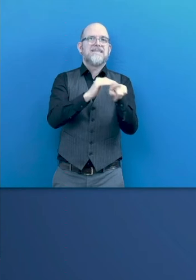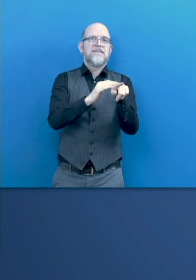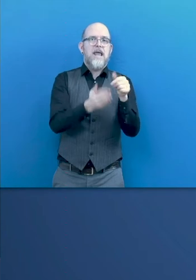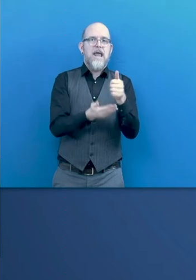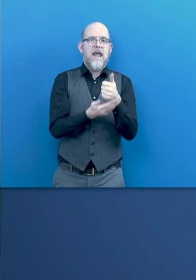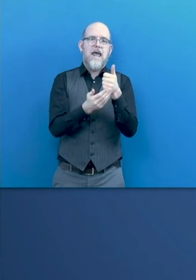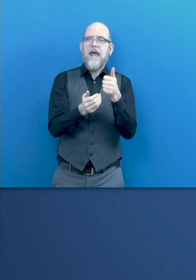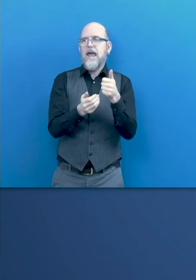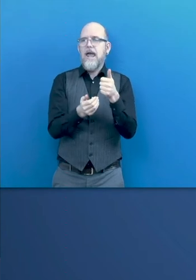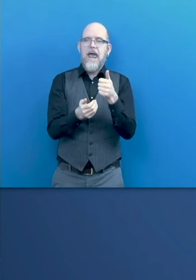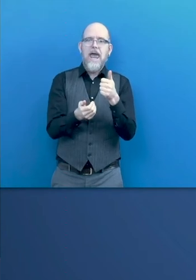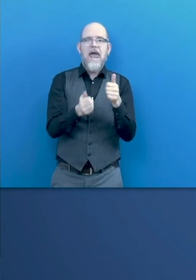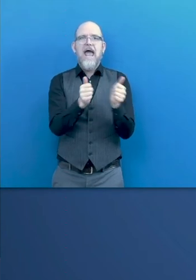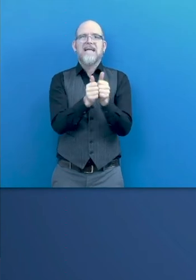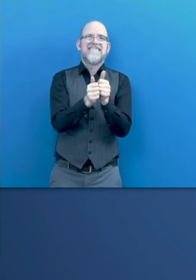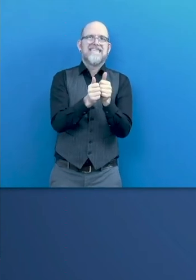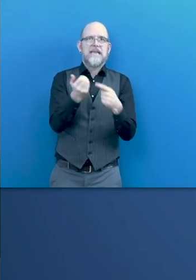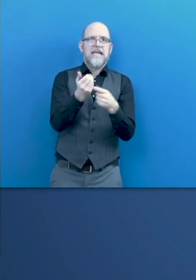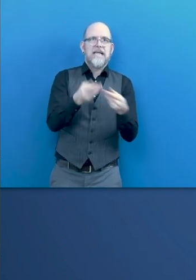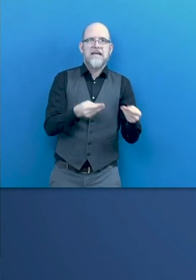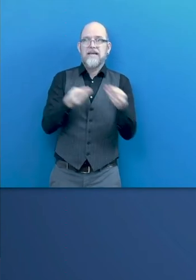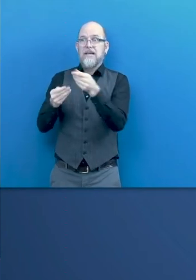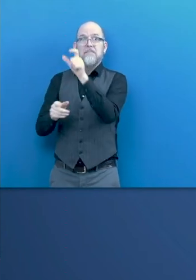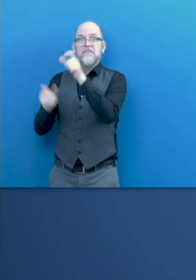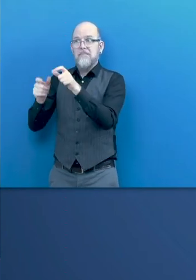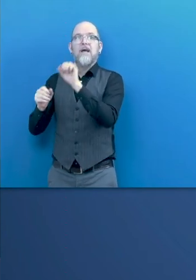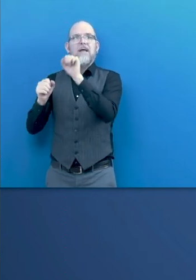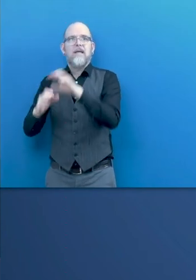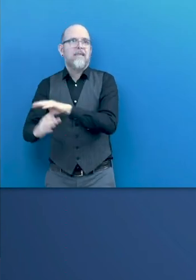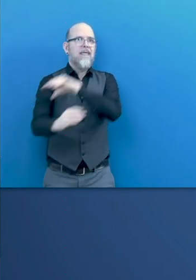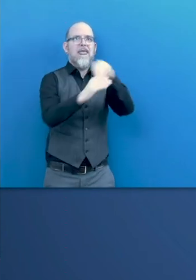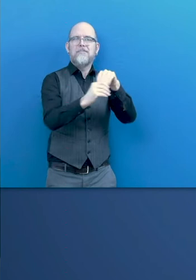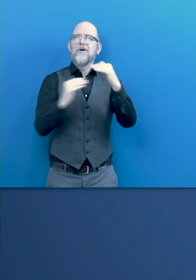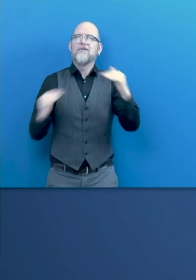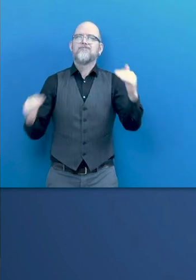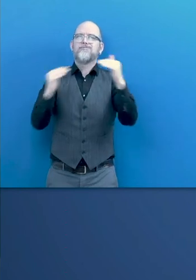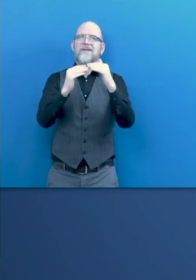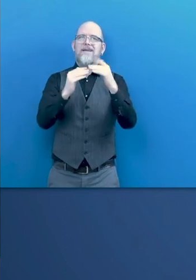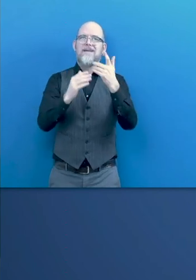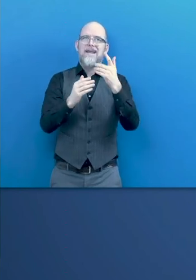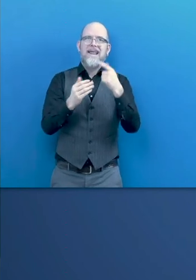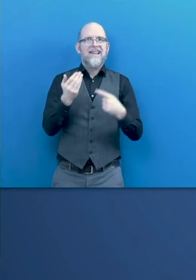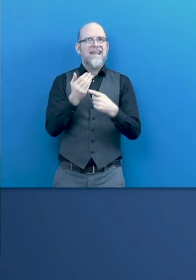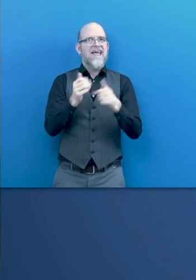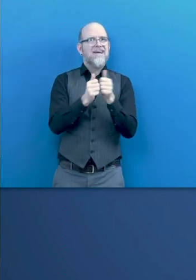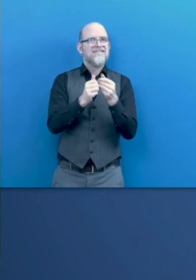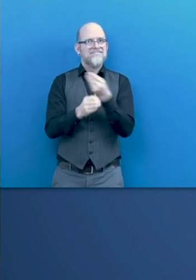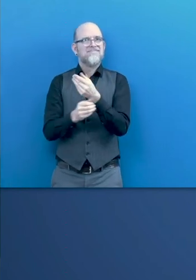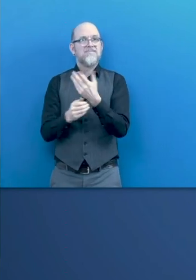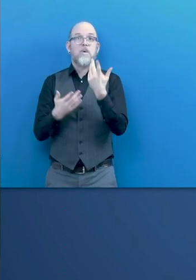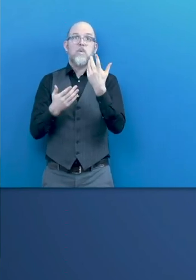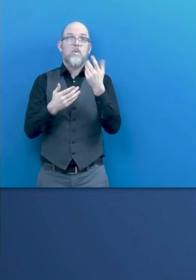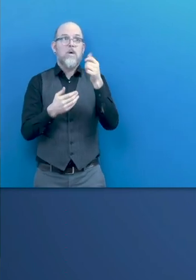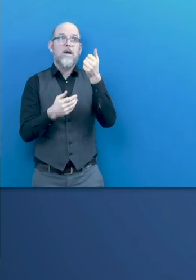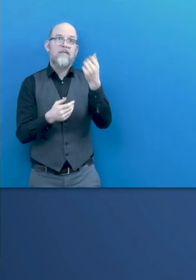in equal conditions as others, although we still find many barriers like incompatibility between digital